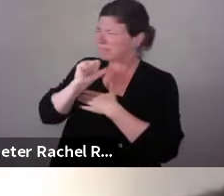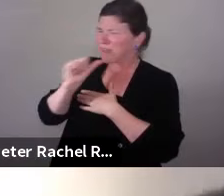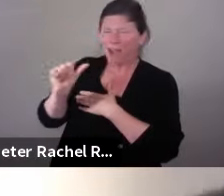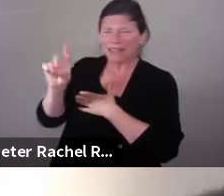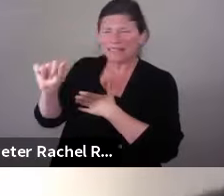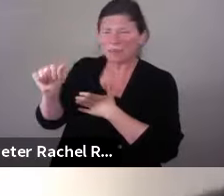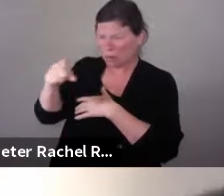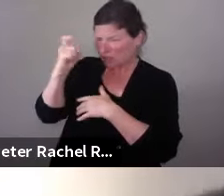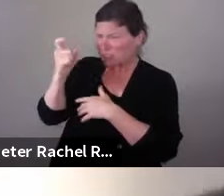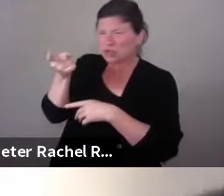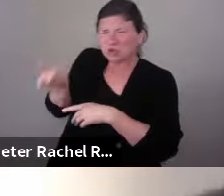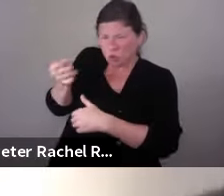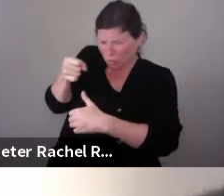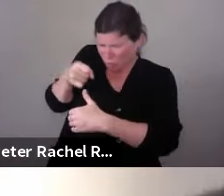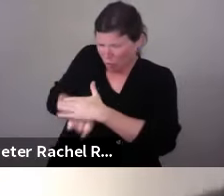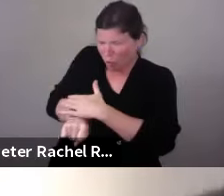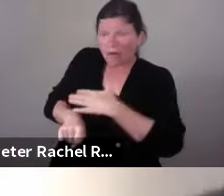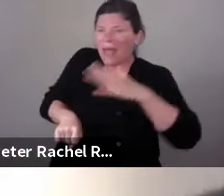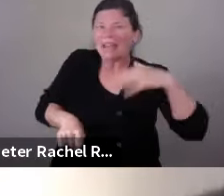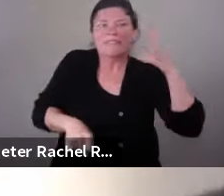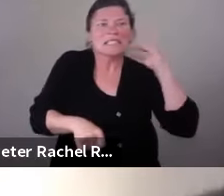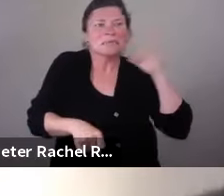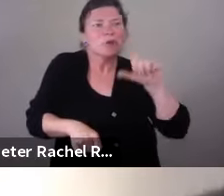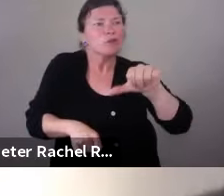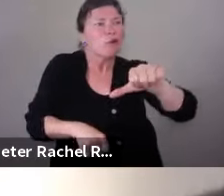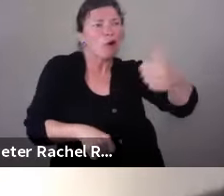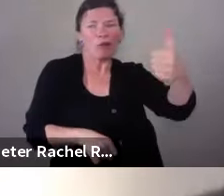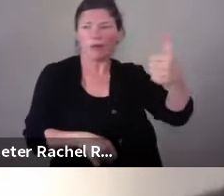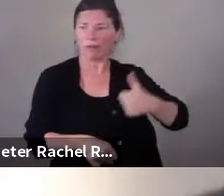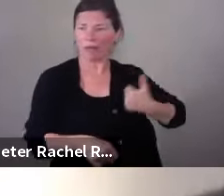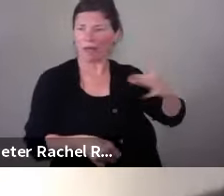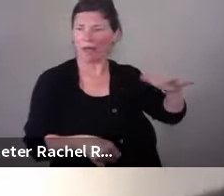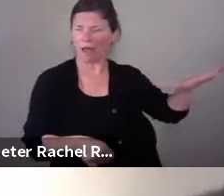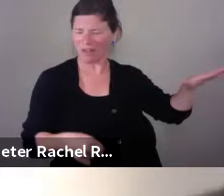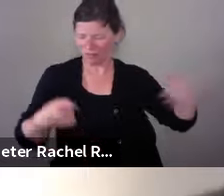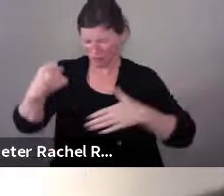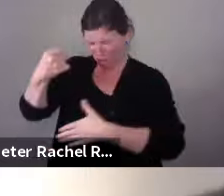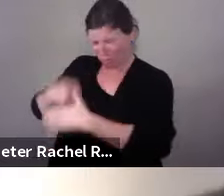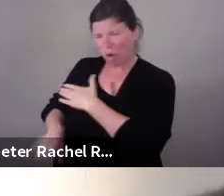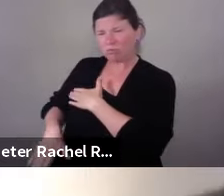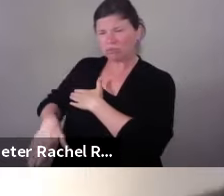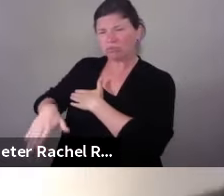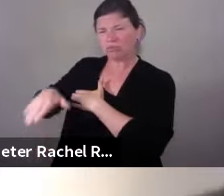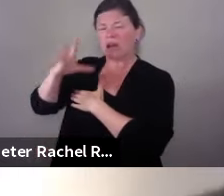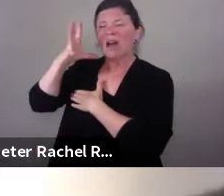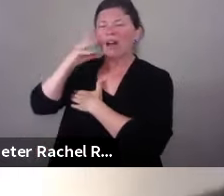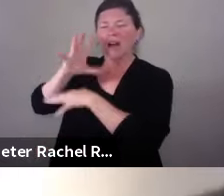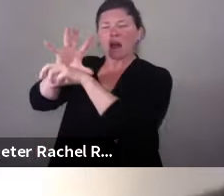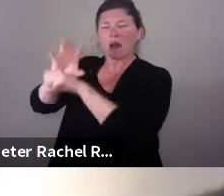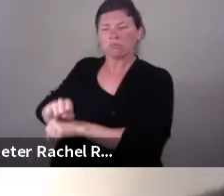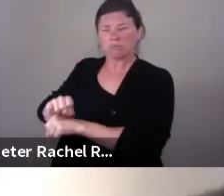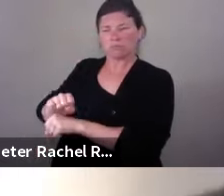because you don't know anything any different? And that's a part of society that we're trying to